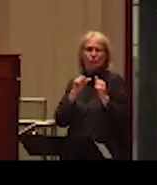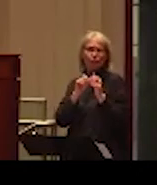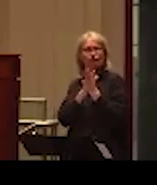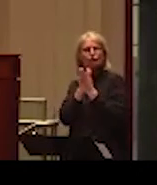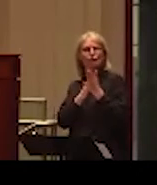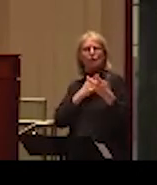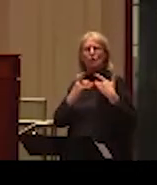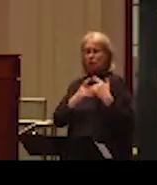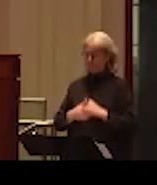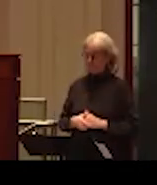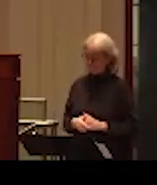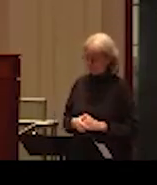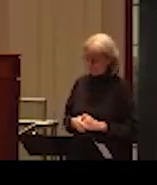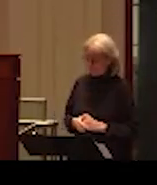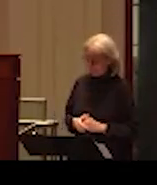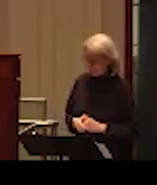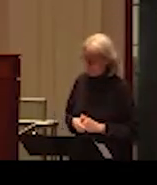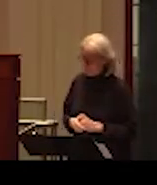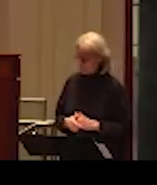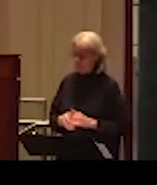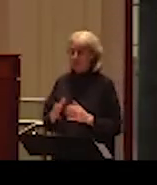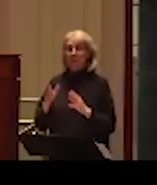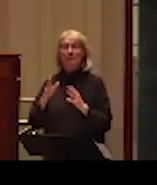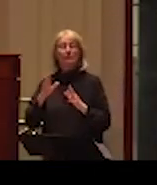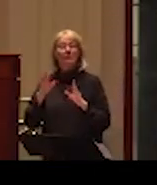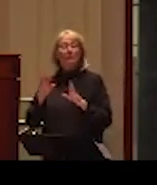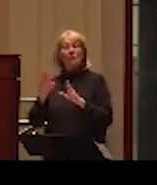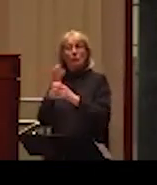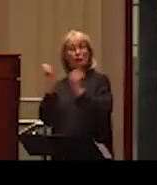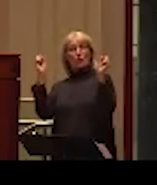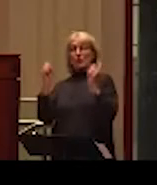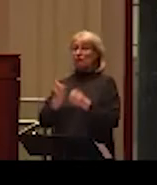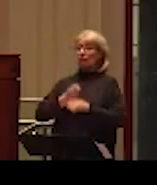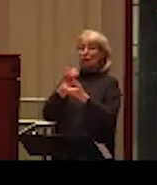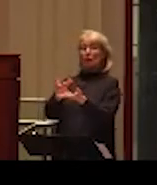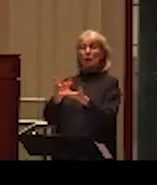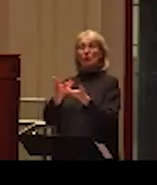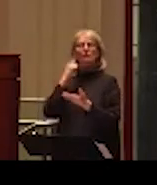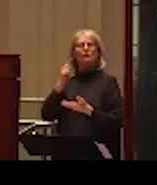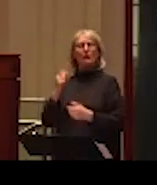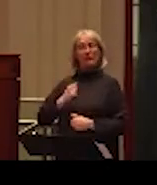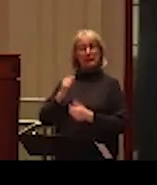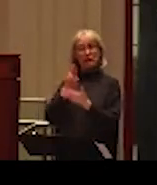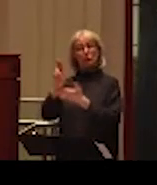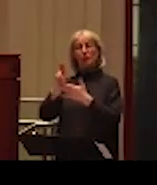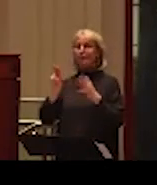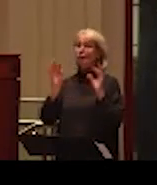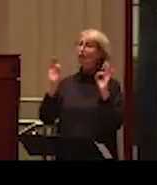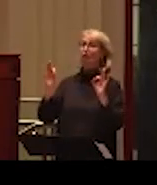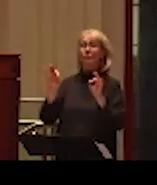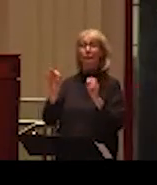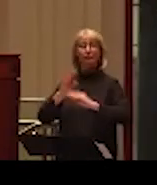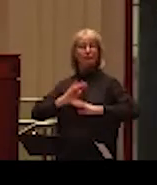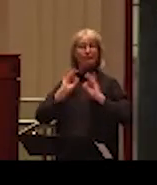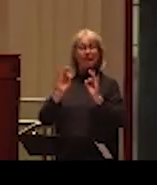There are, there is some concerning news about freedom of expression at Canadian universities, and this report, the Justice Center